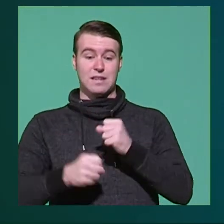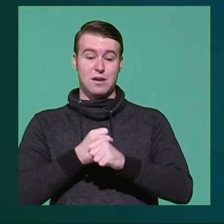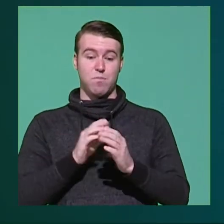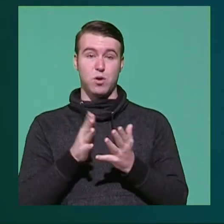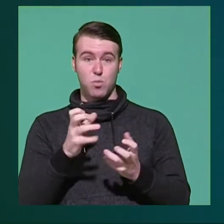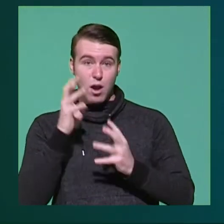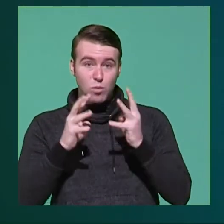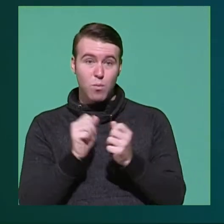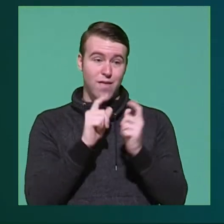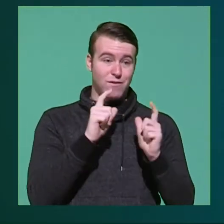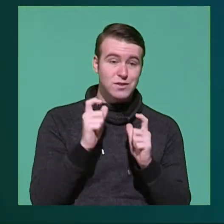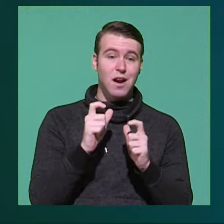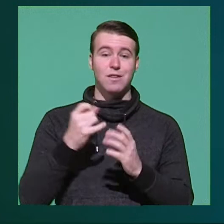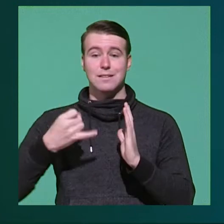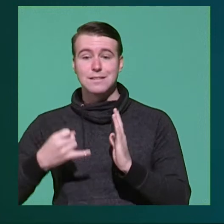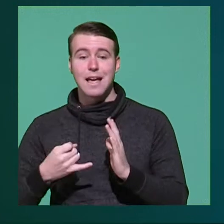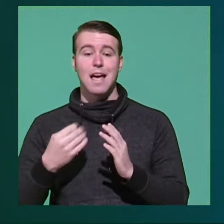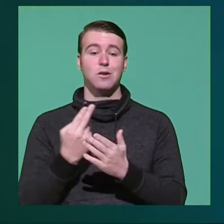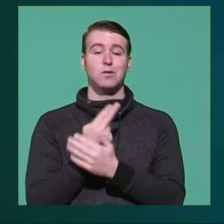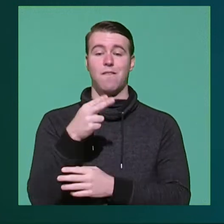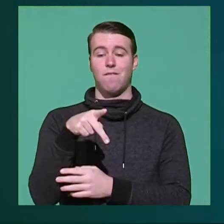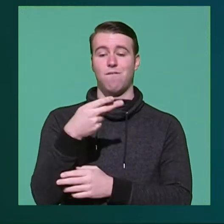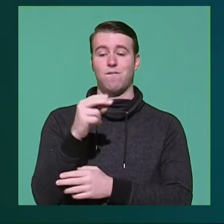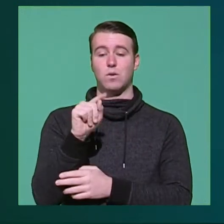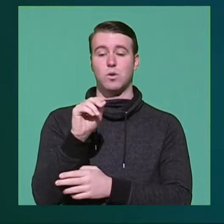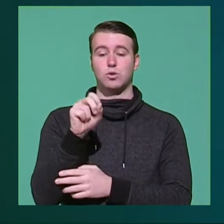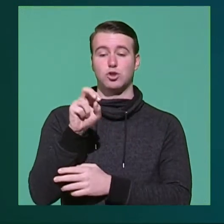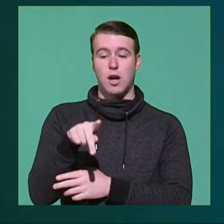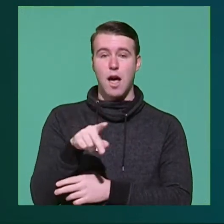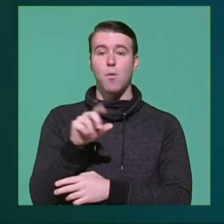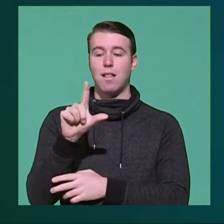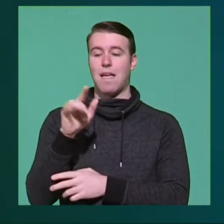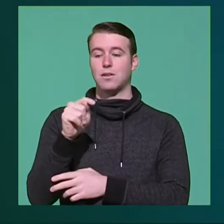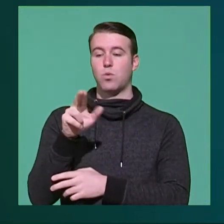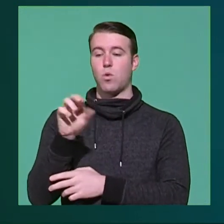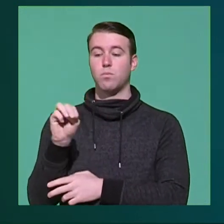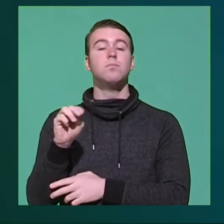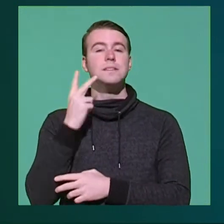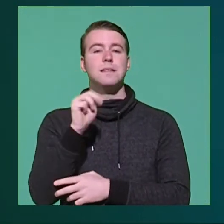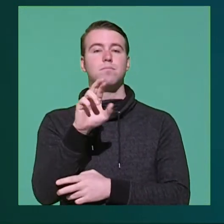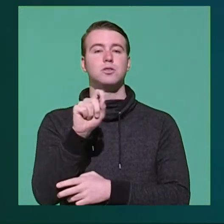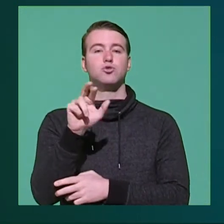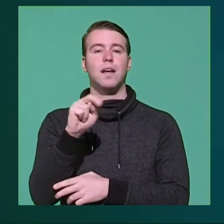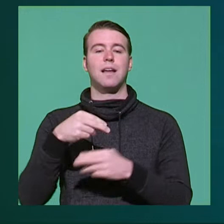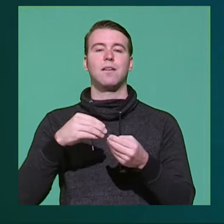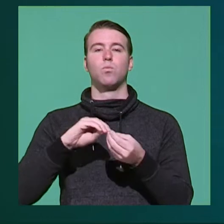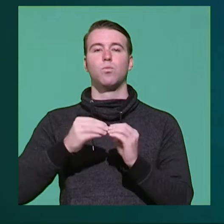interested in photography, layout design and using Photoshop, InDesign or Lightroom, see Ms. Tran and HN16.